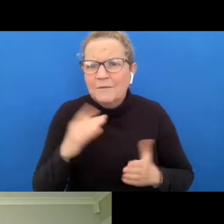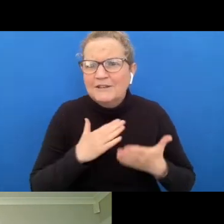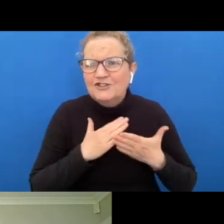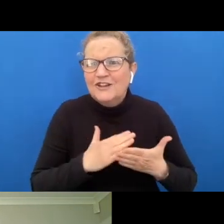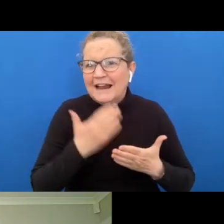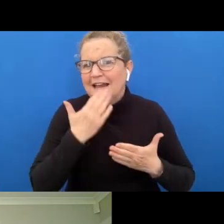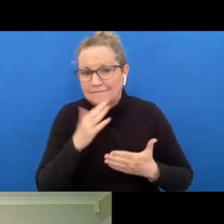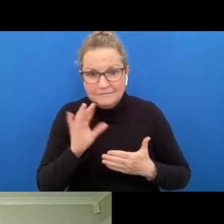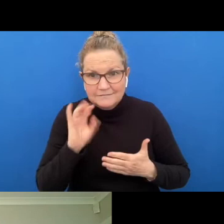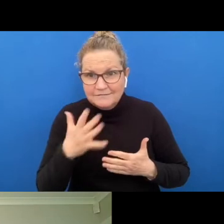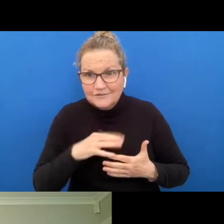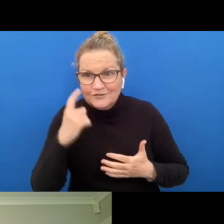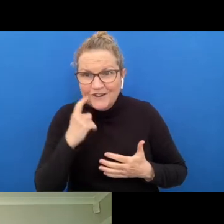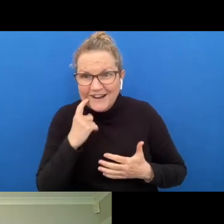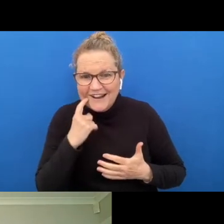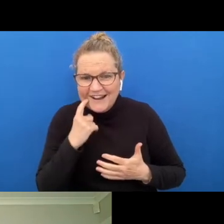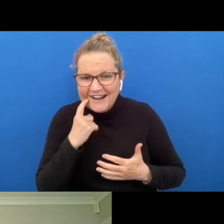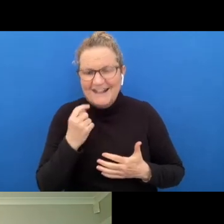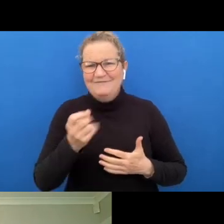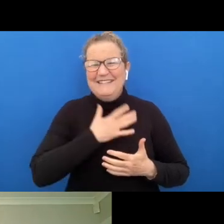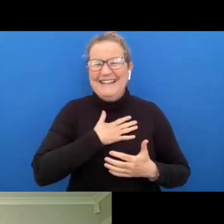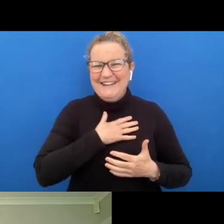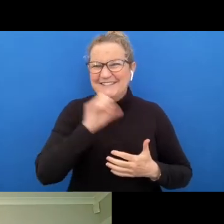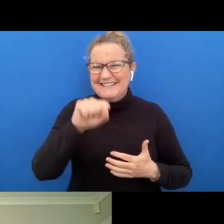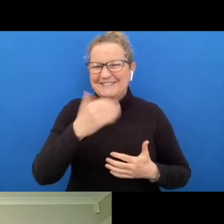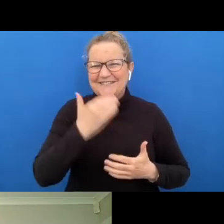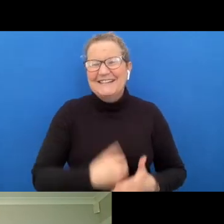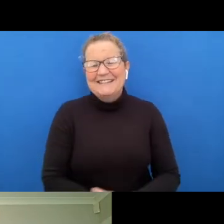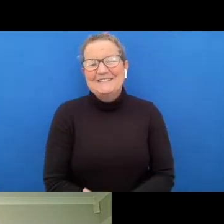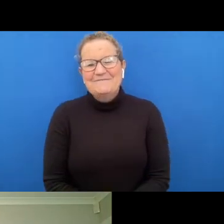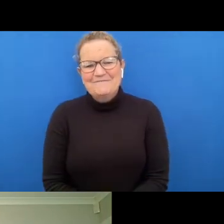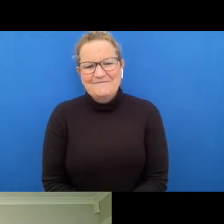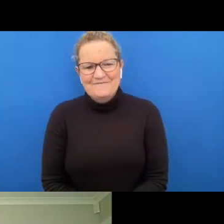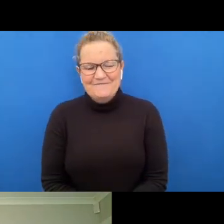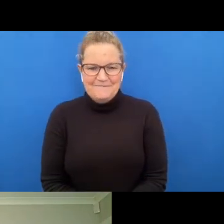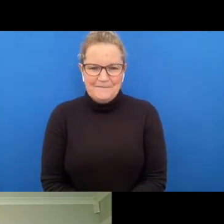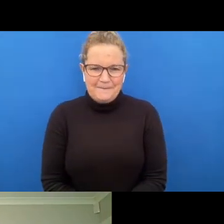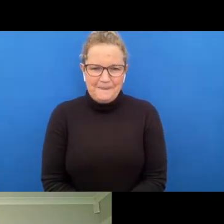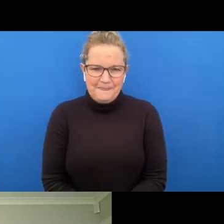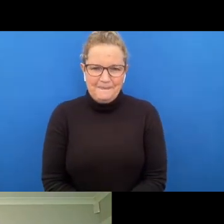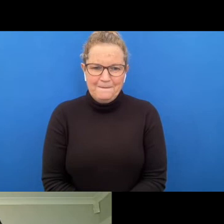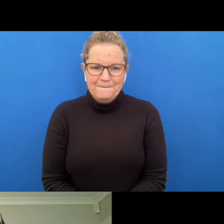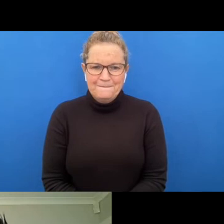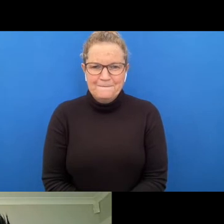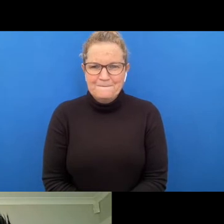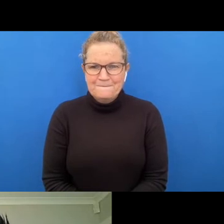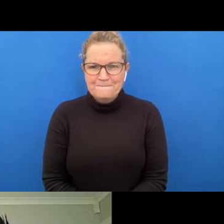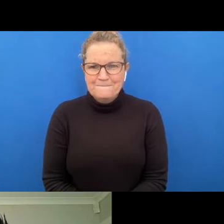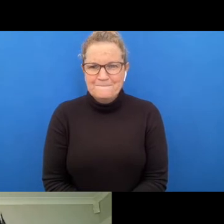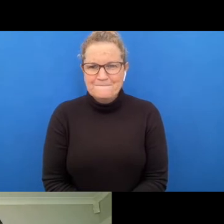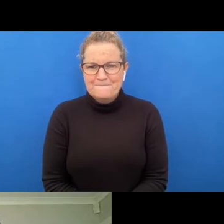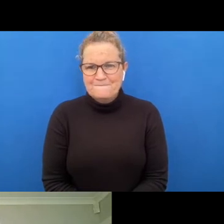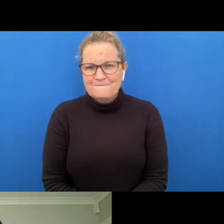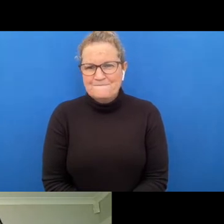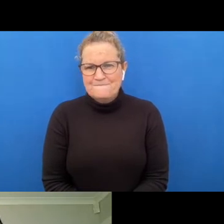maybe if you want to try that yeah i'll do that quickly i'll just i'm going to drive that and all set up if that's all right so it shouldn't